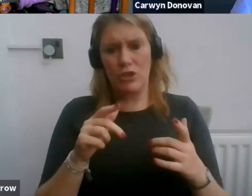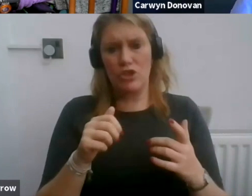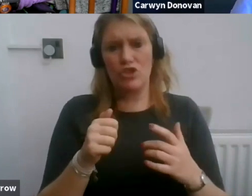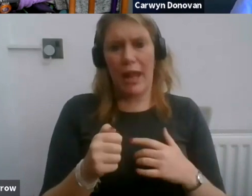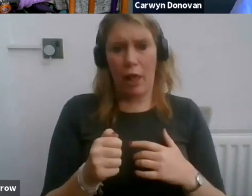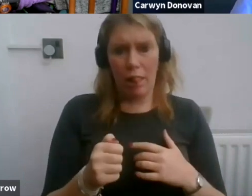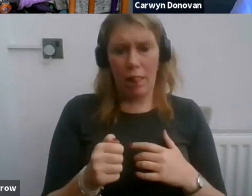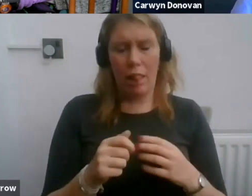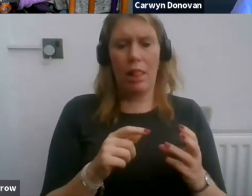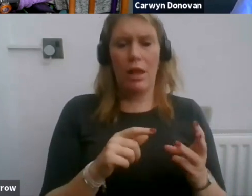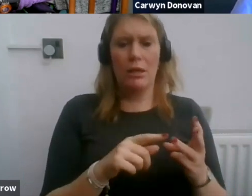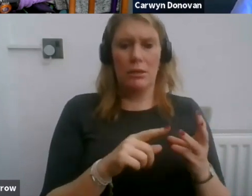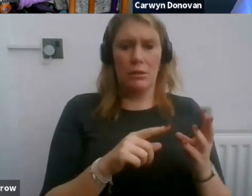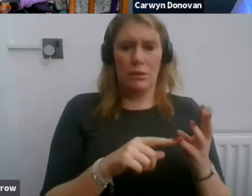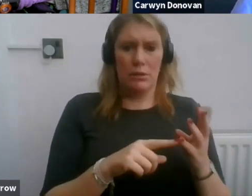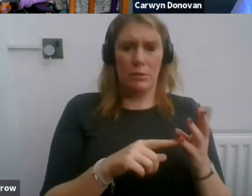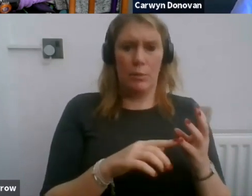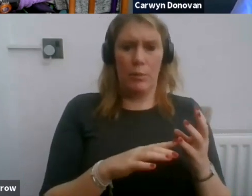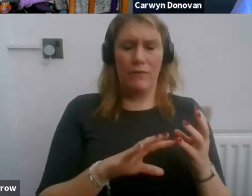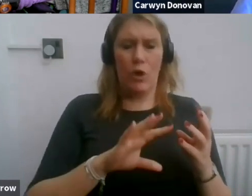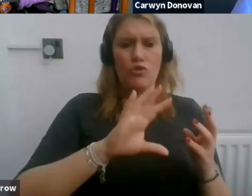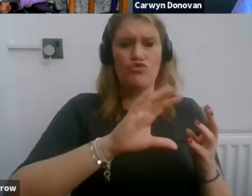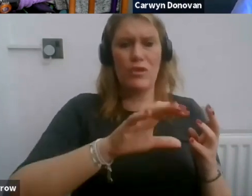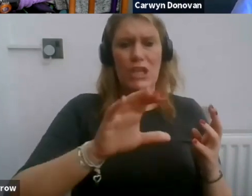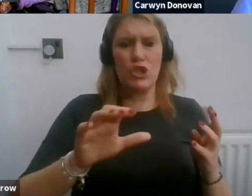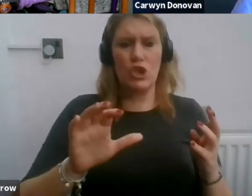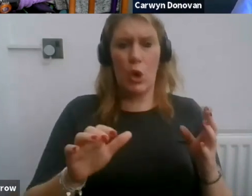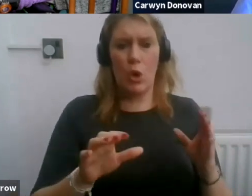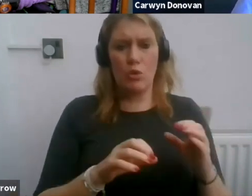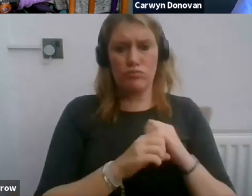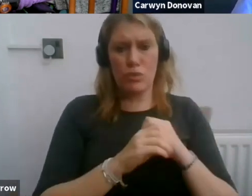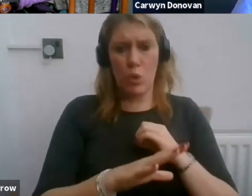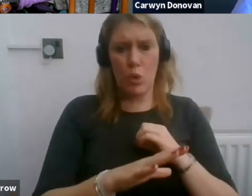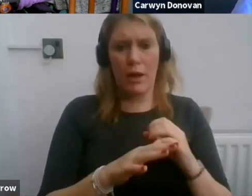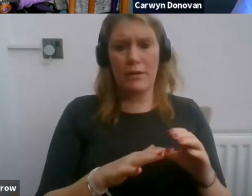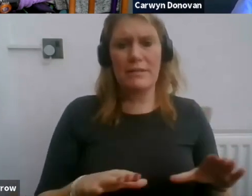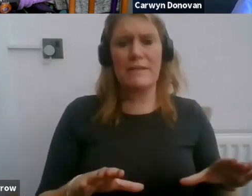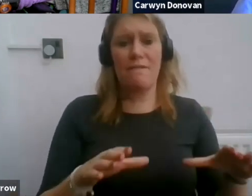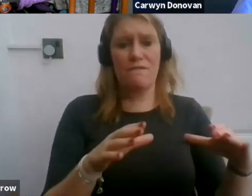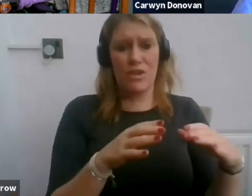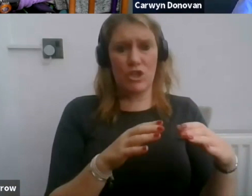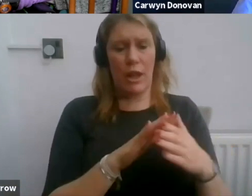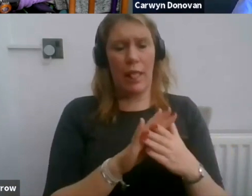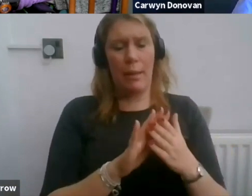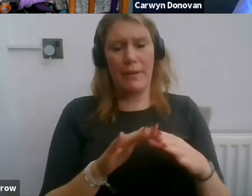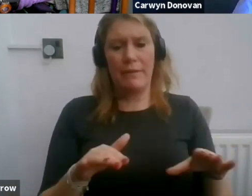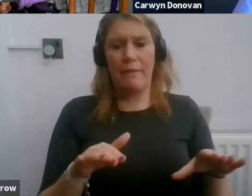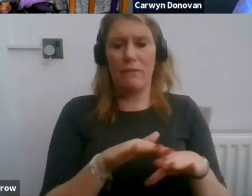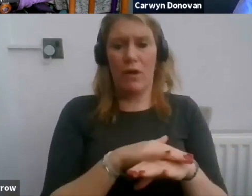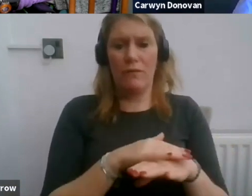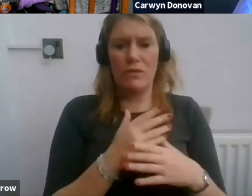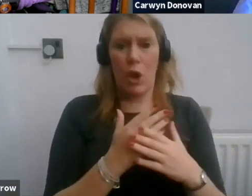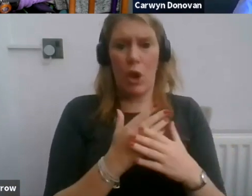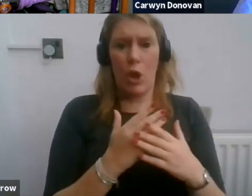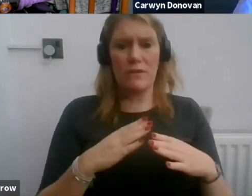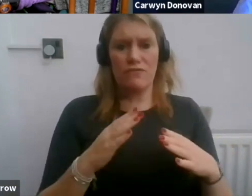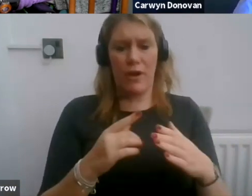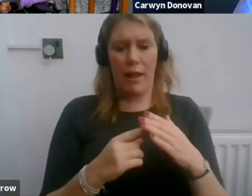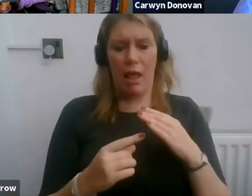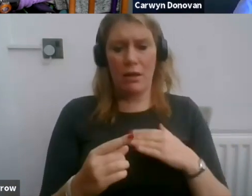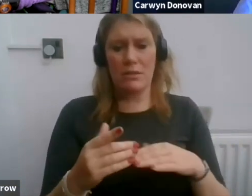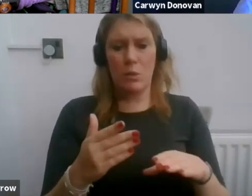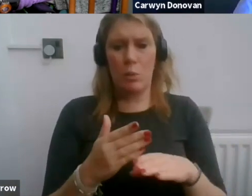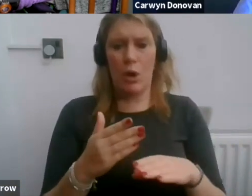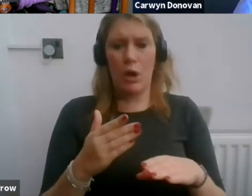Who else? We've got regional broadcast division, and that covers a lot of freelancers. That covers